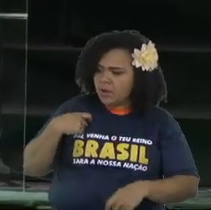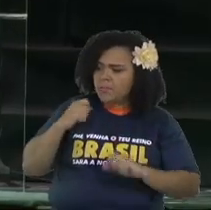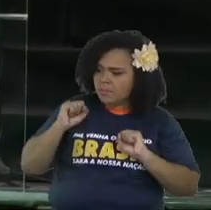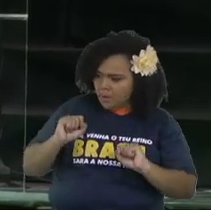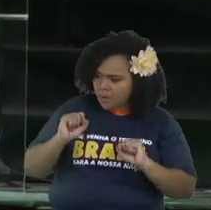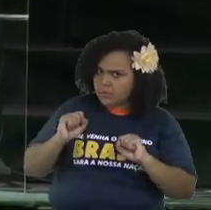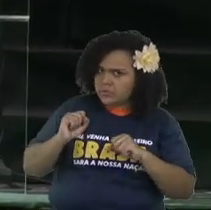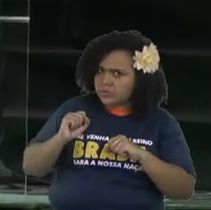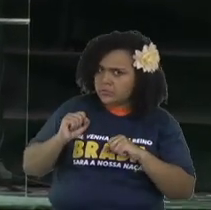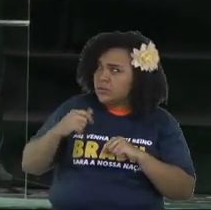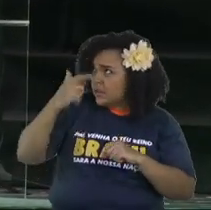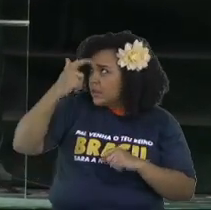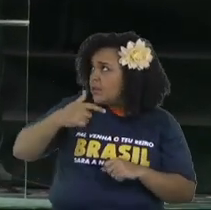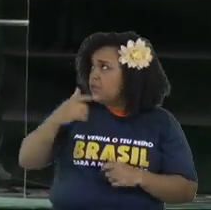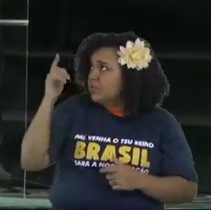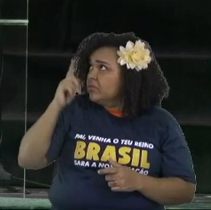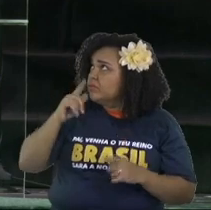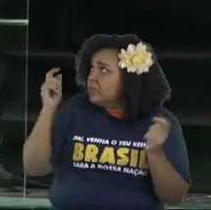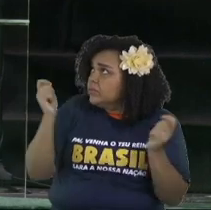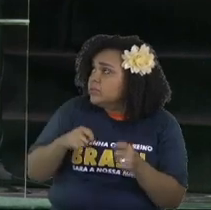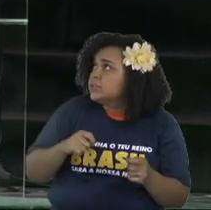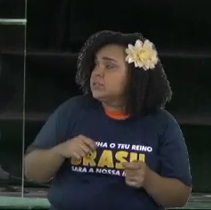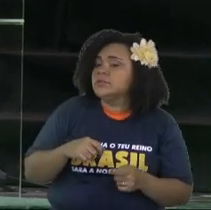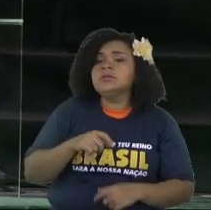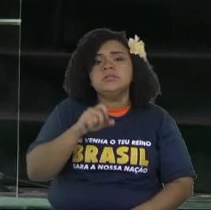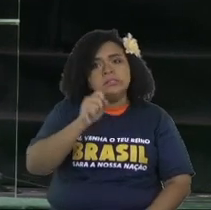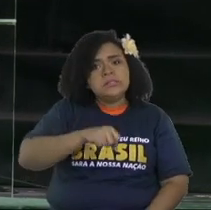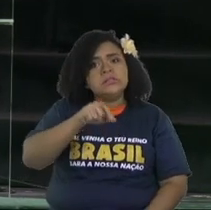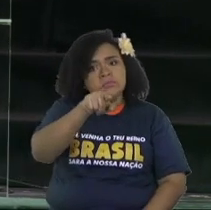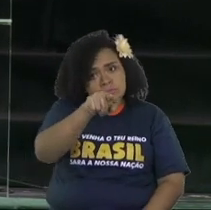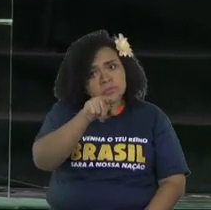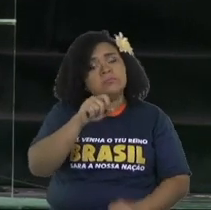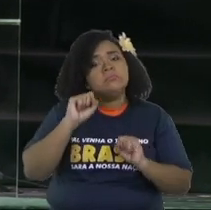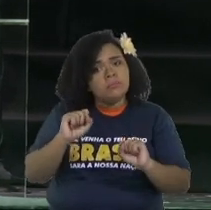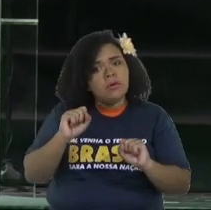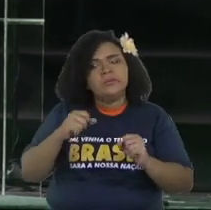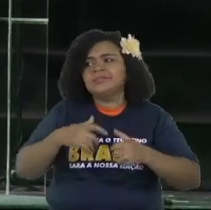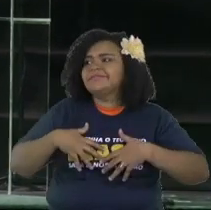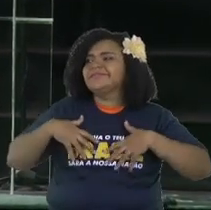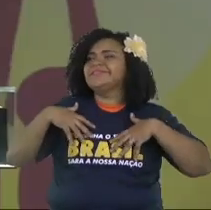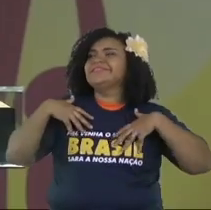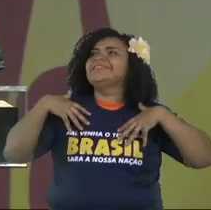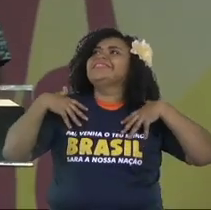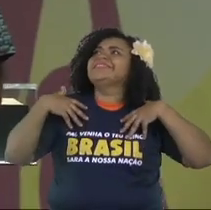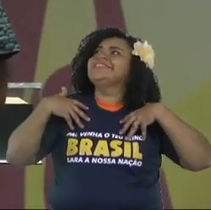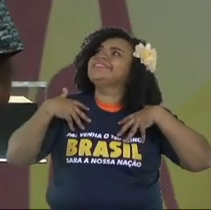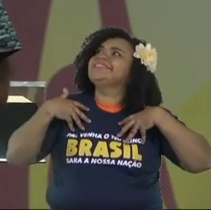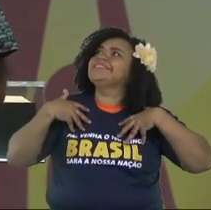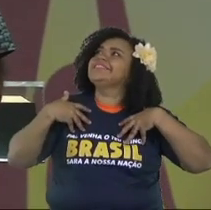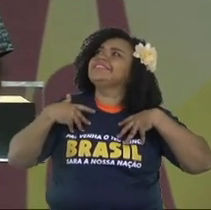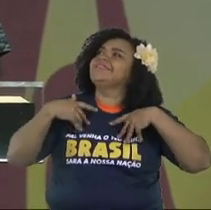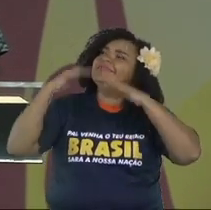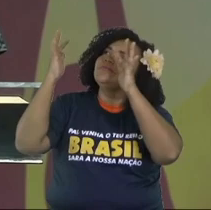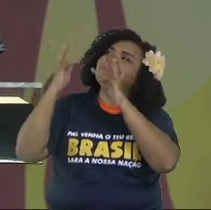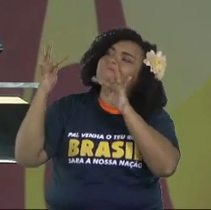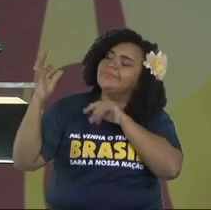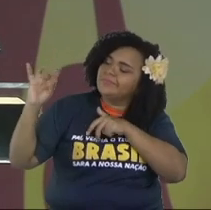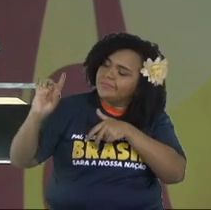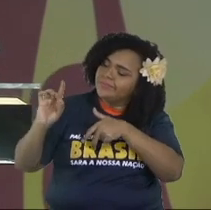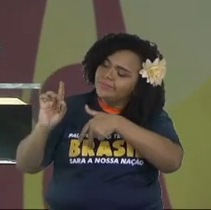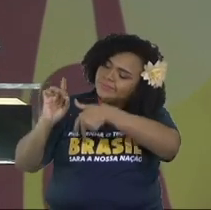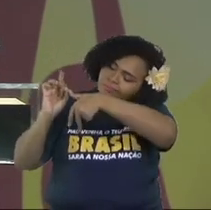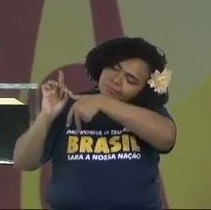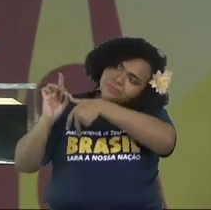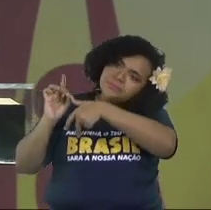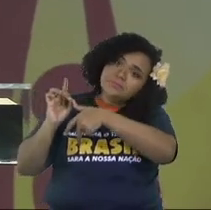gives you an imperative commandment it's something that you can do he says rejoice yourself delight